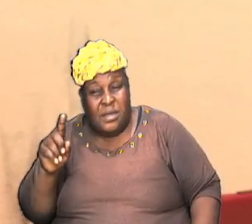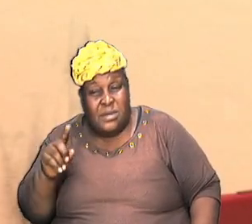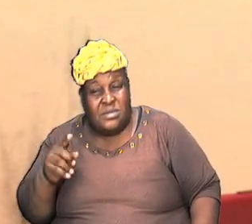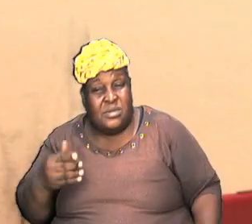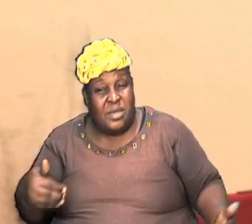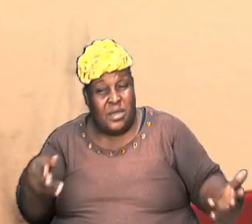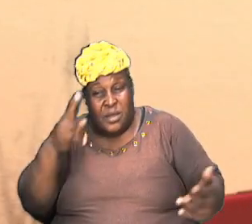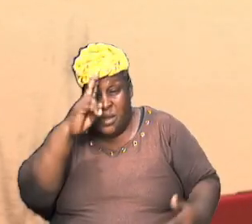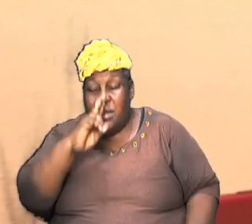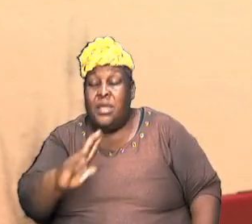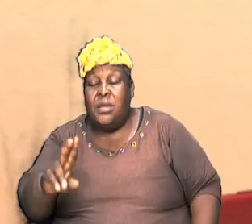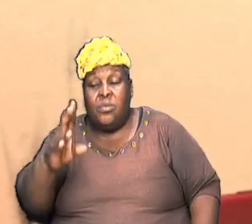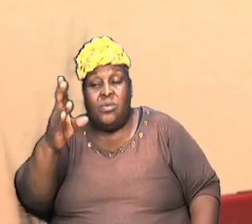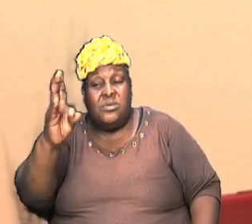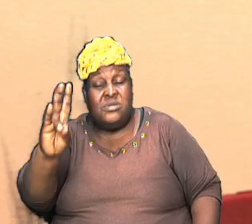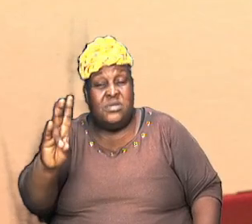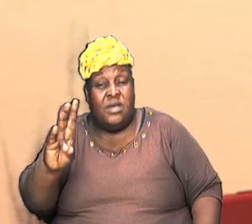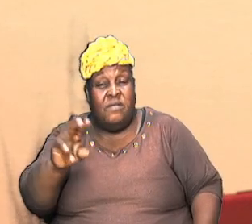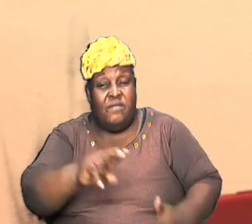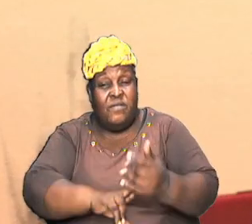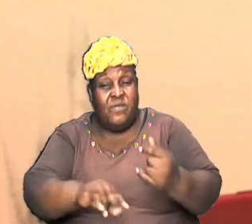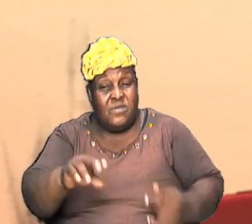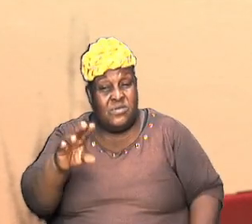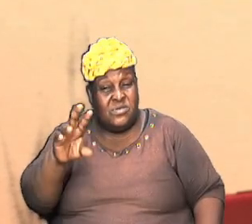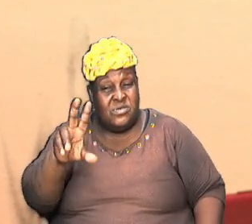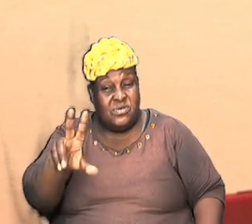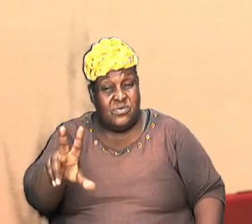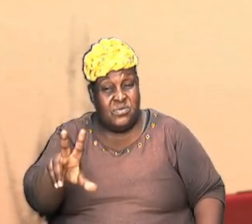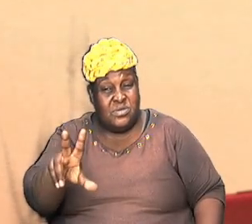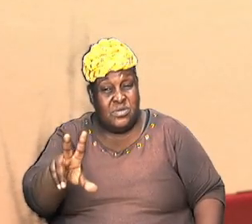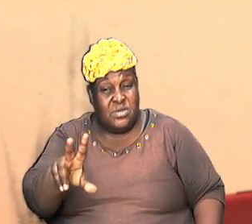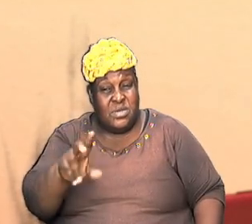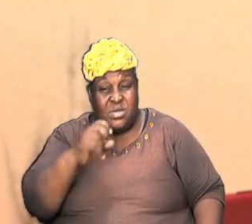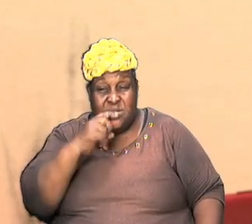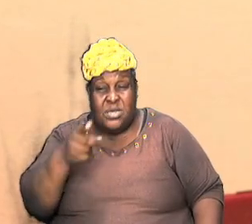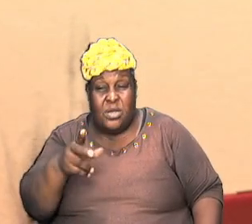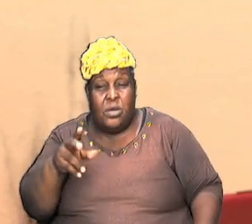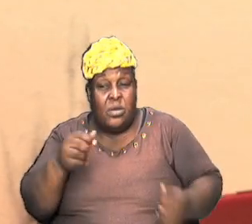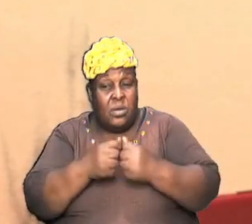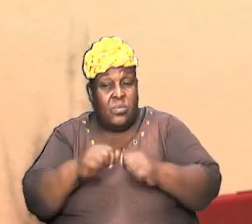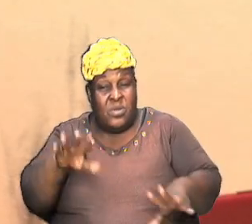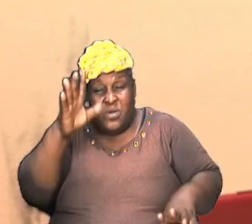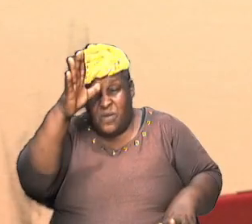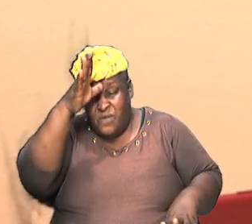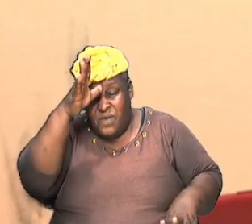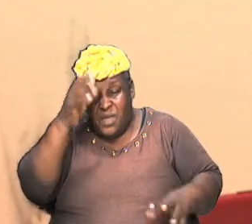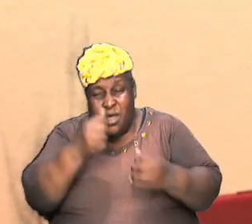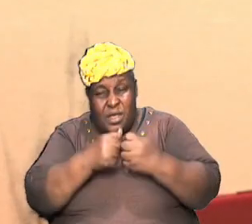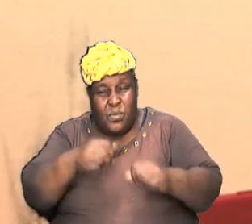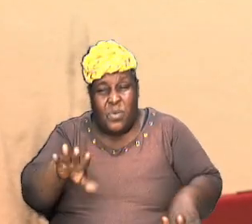in Hebrews chapter 7 and verse 3 it declared that he was without father without mother